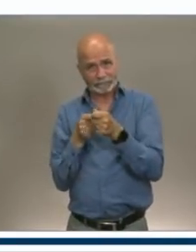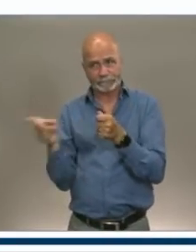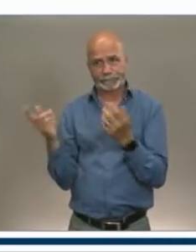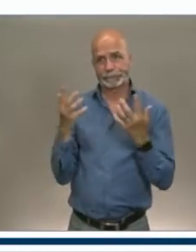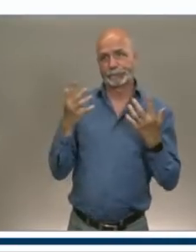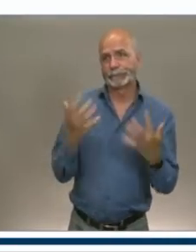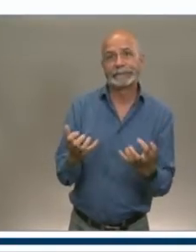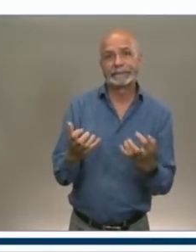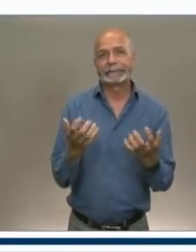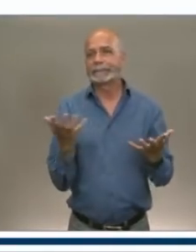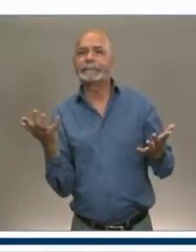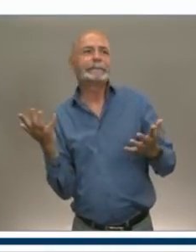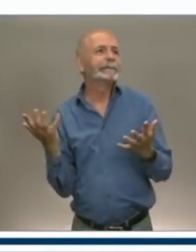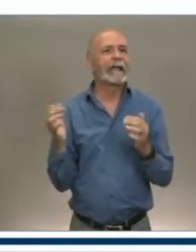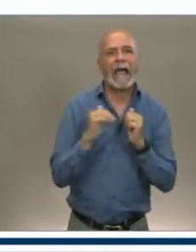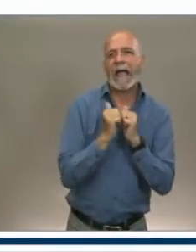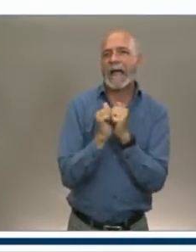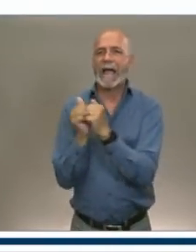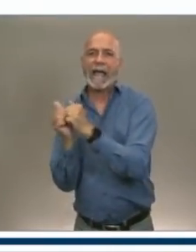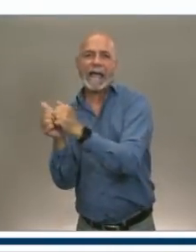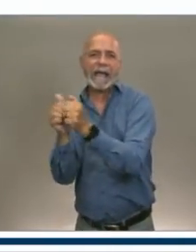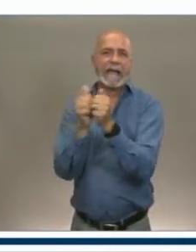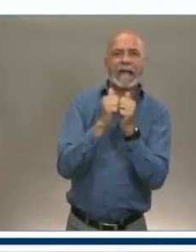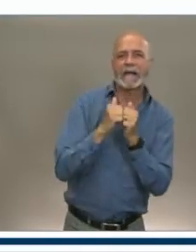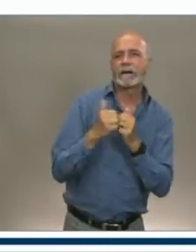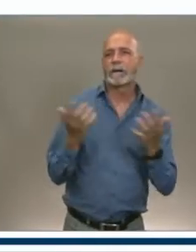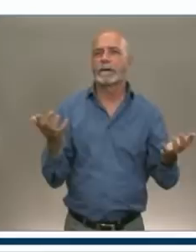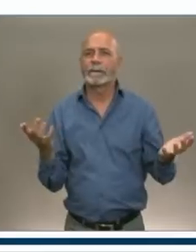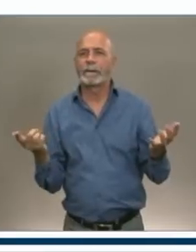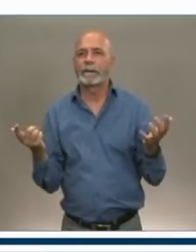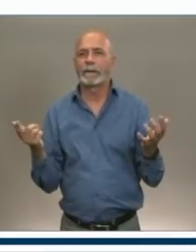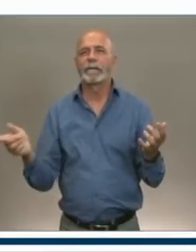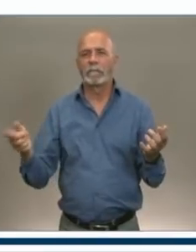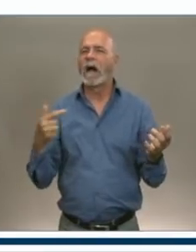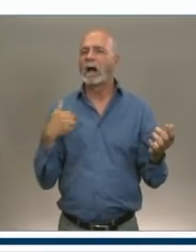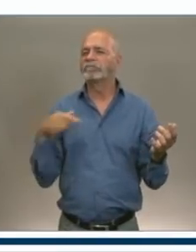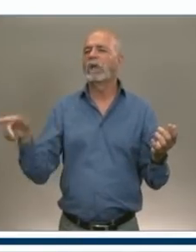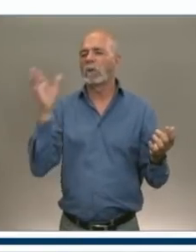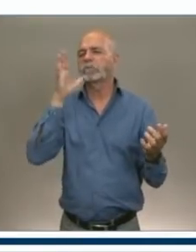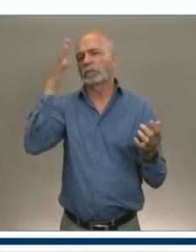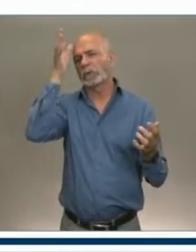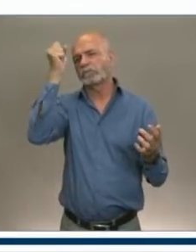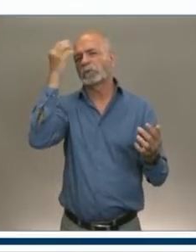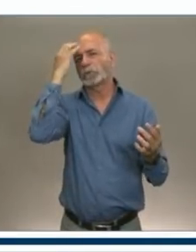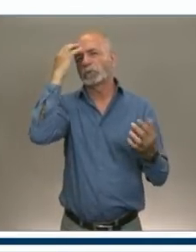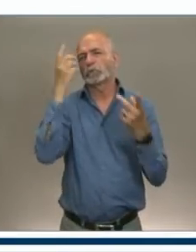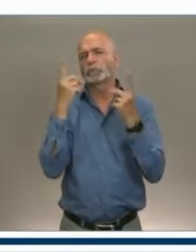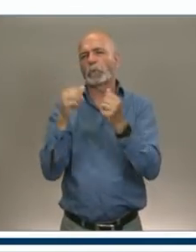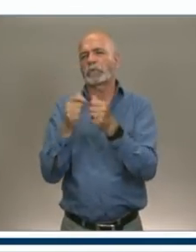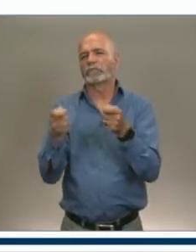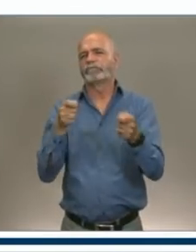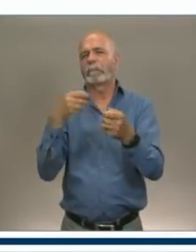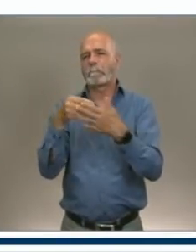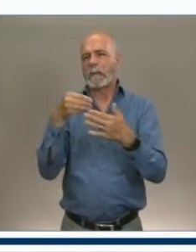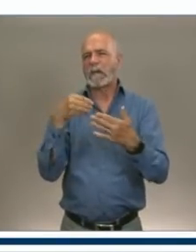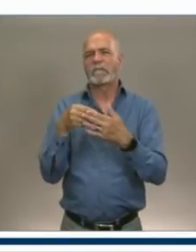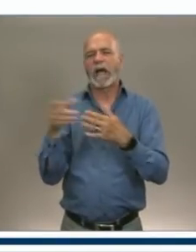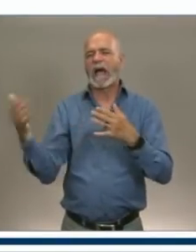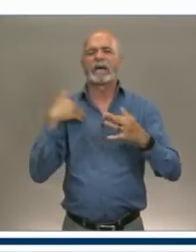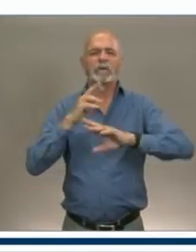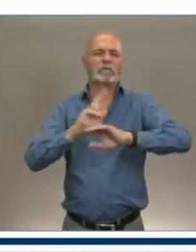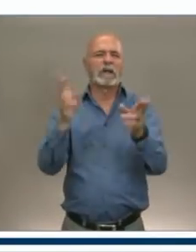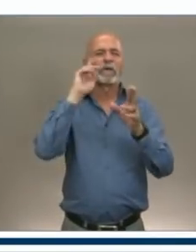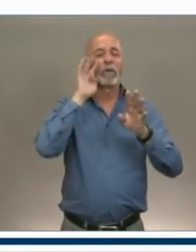don't feel that, that it's, that they're going to have too much trouble taking this money and finding advertising